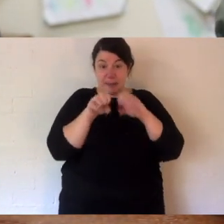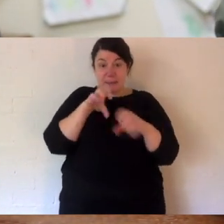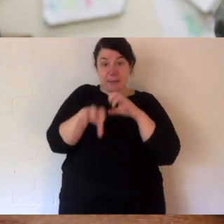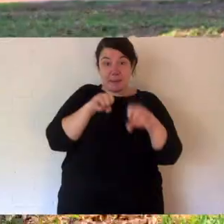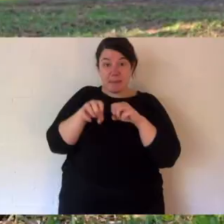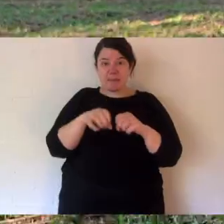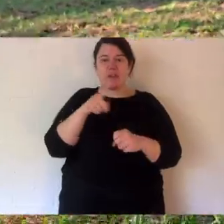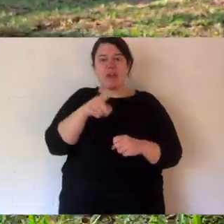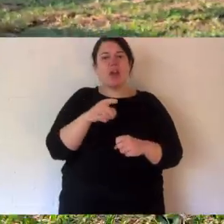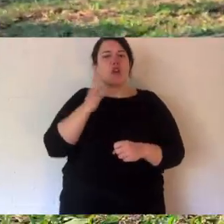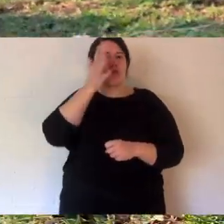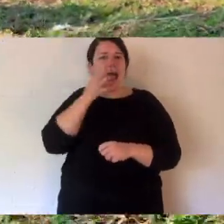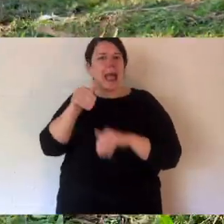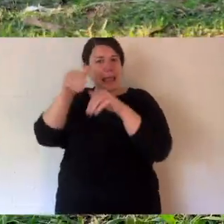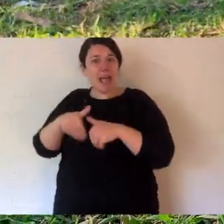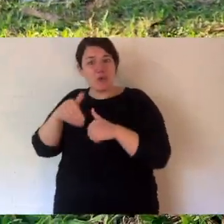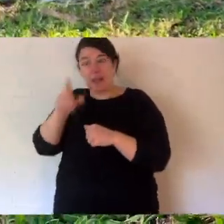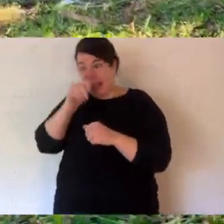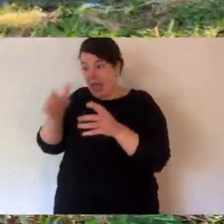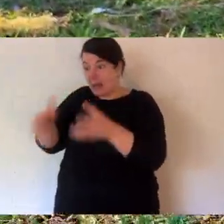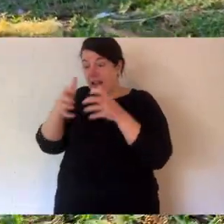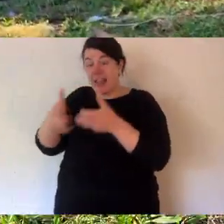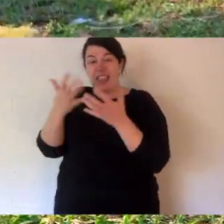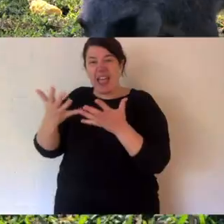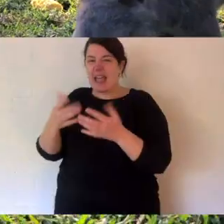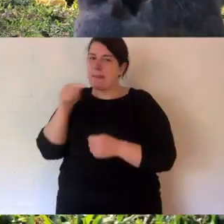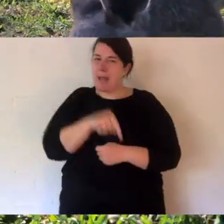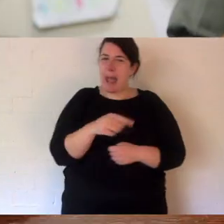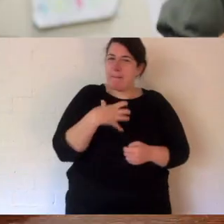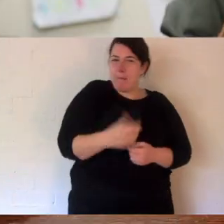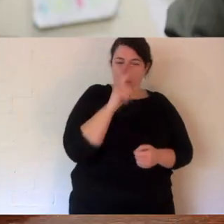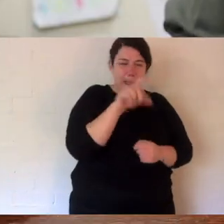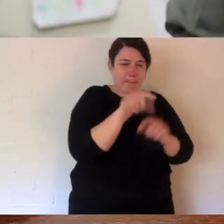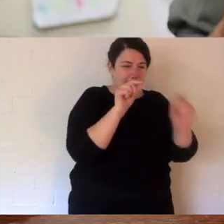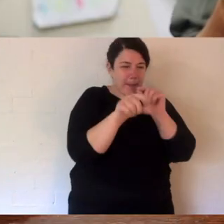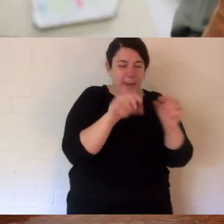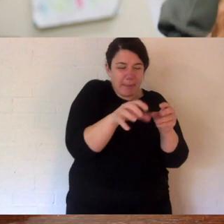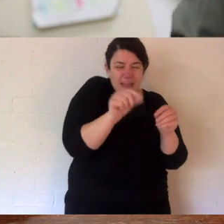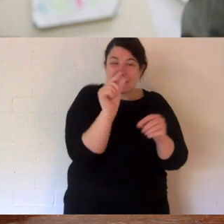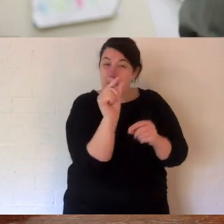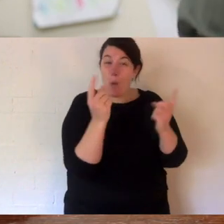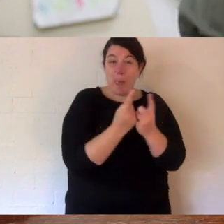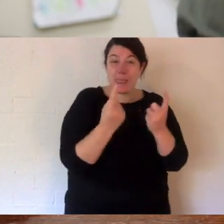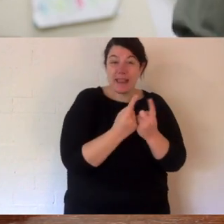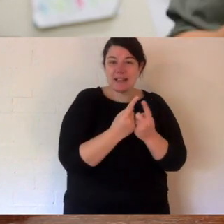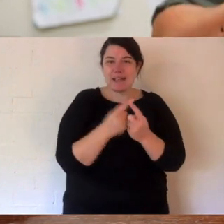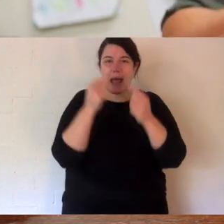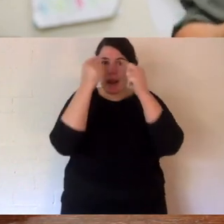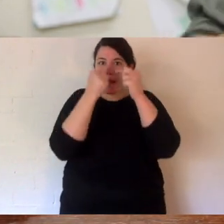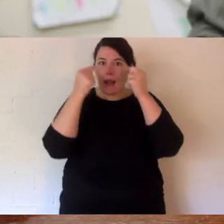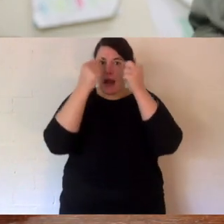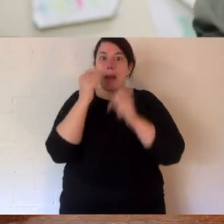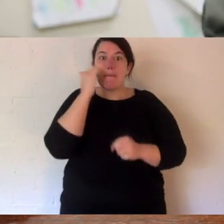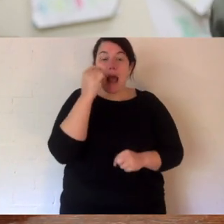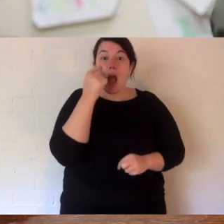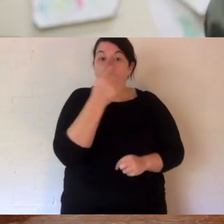dexterous. Things like grey kangaroos can use their hands, but not as well as Ella. Her hands are really, really useful. And she's got